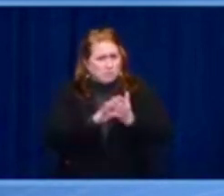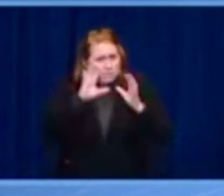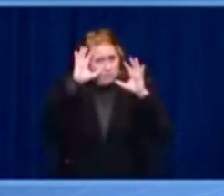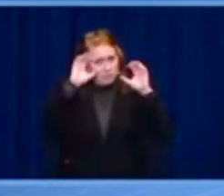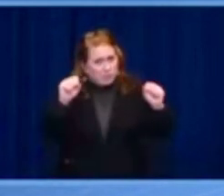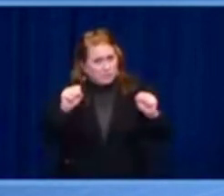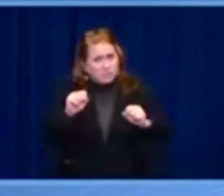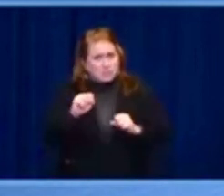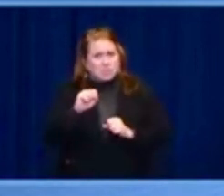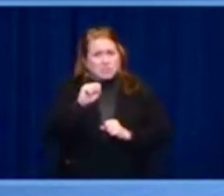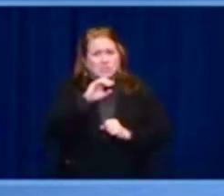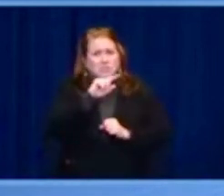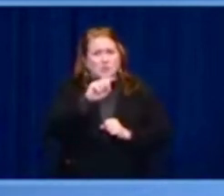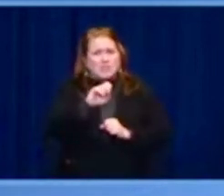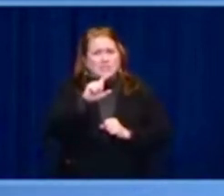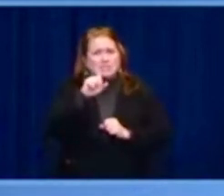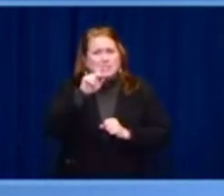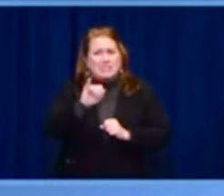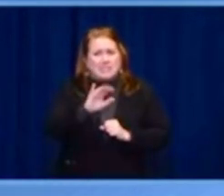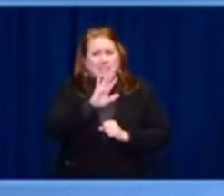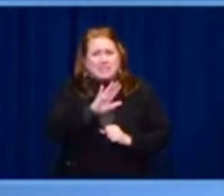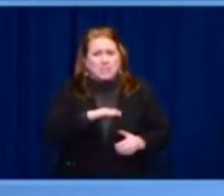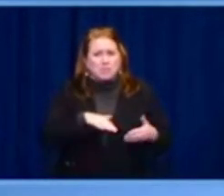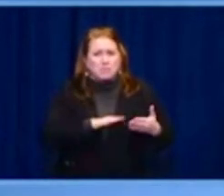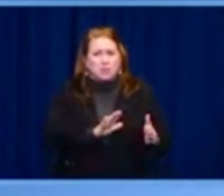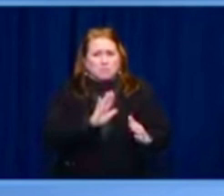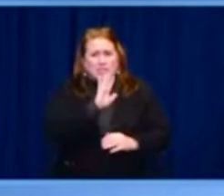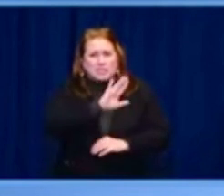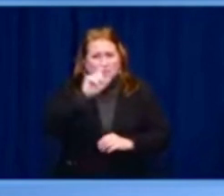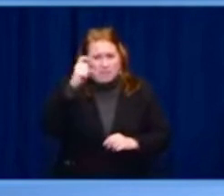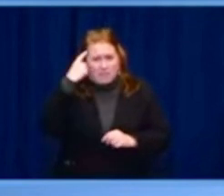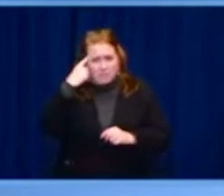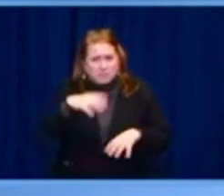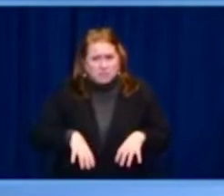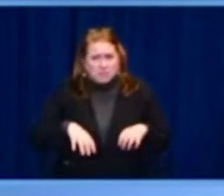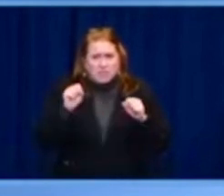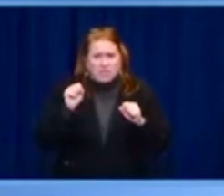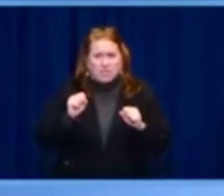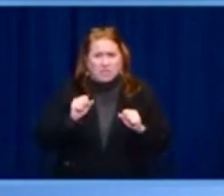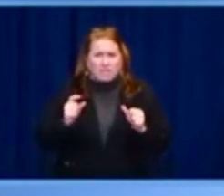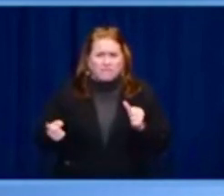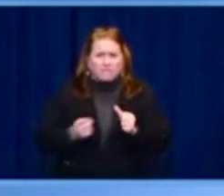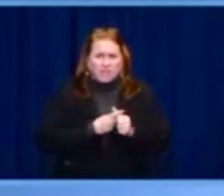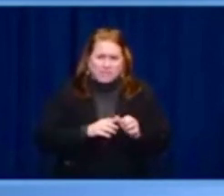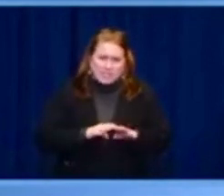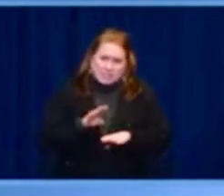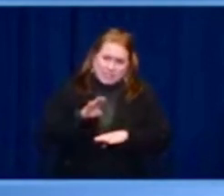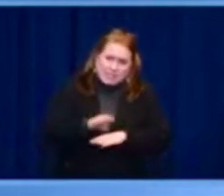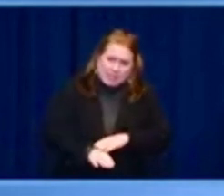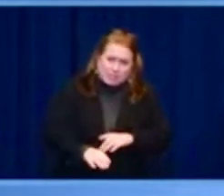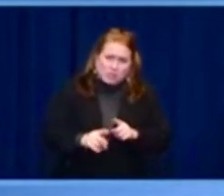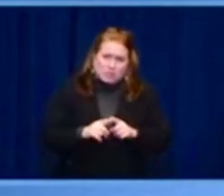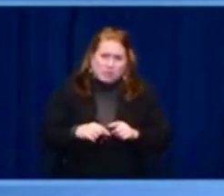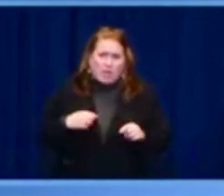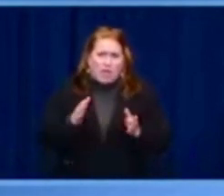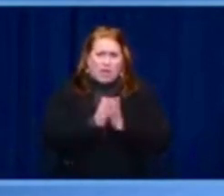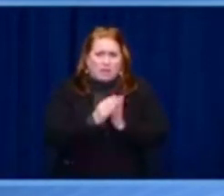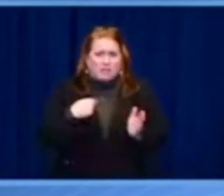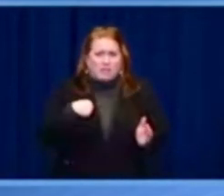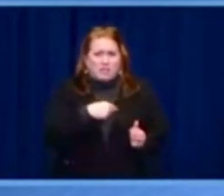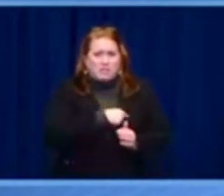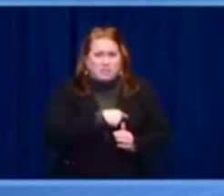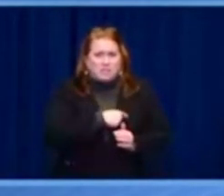Thank you for this summit for another step in consolidating the world in defense of freedom. My dear colleagues,